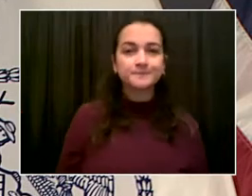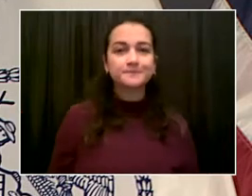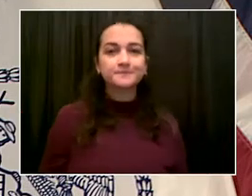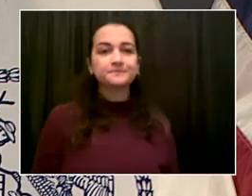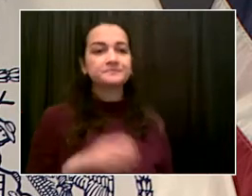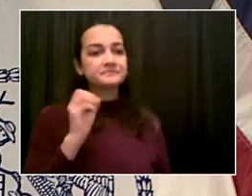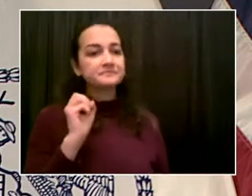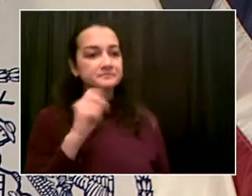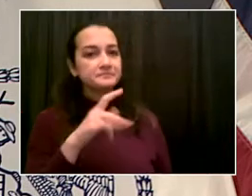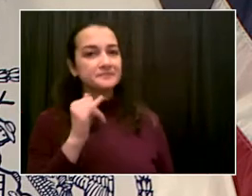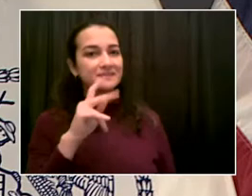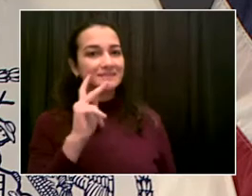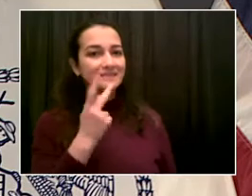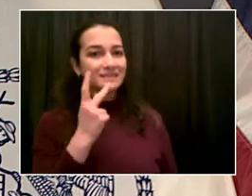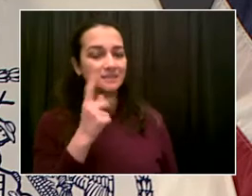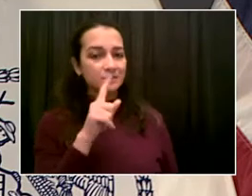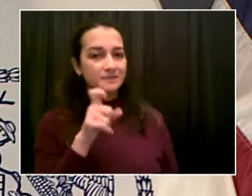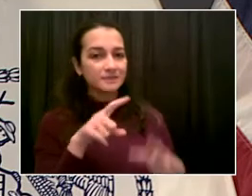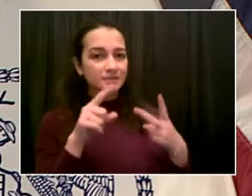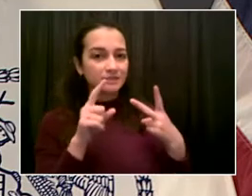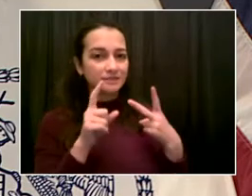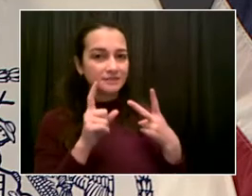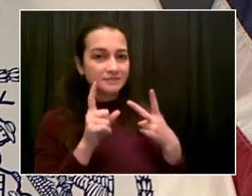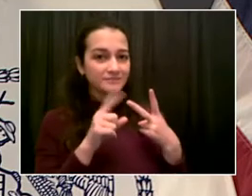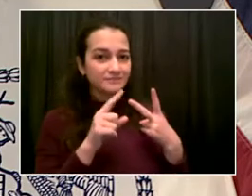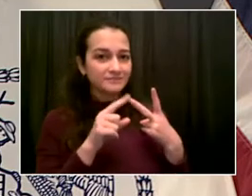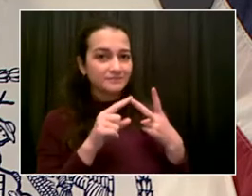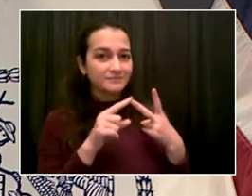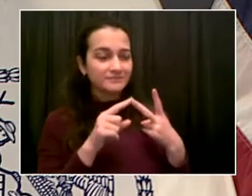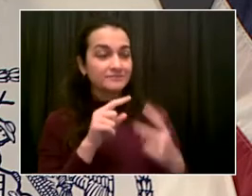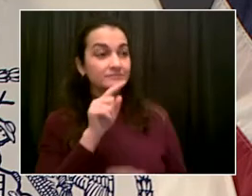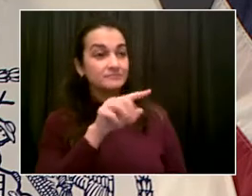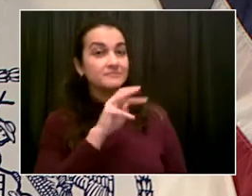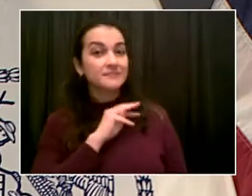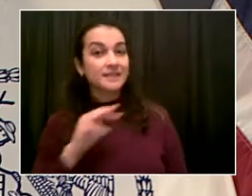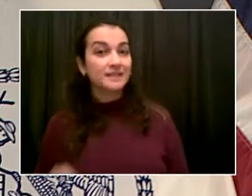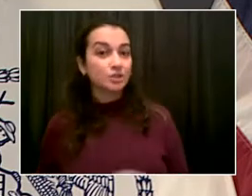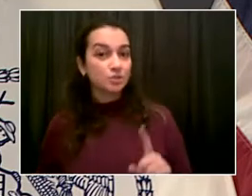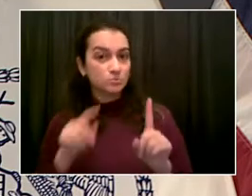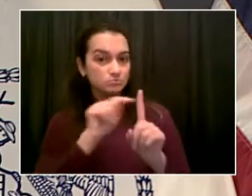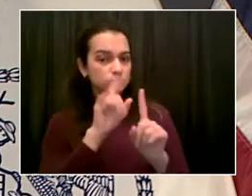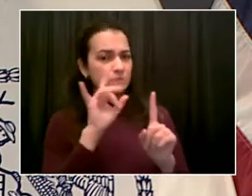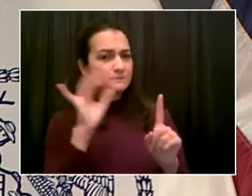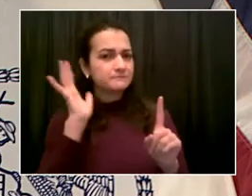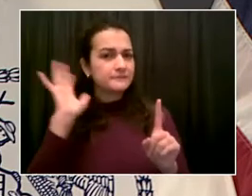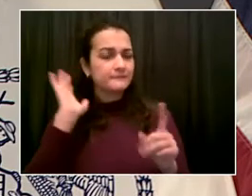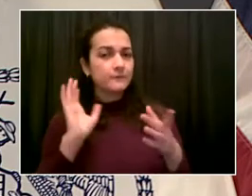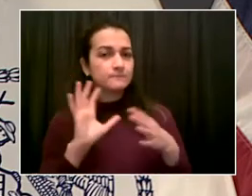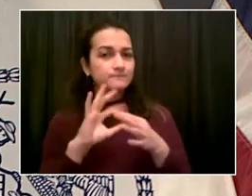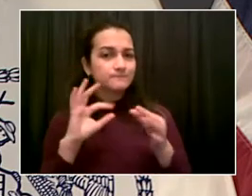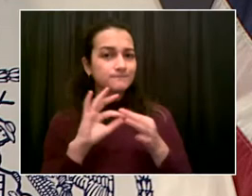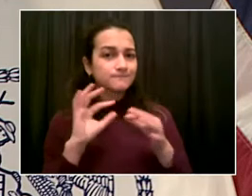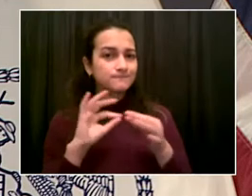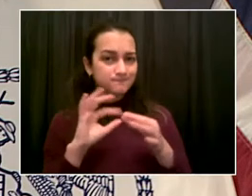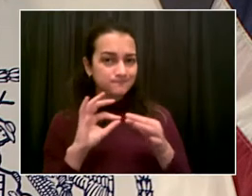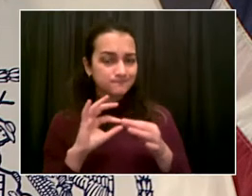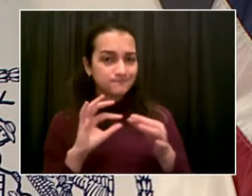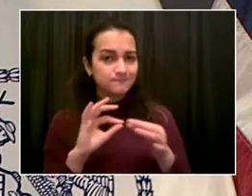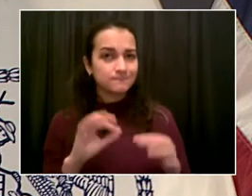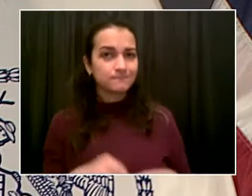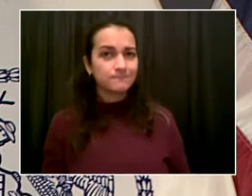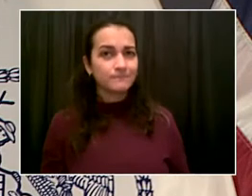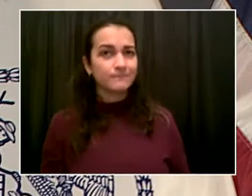you used this metaphor again of climbing the ladder and